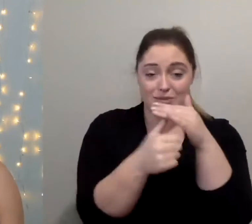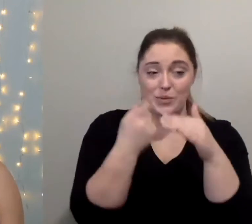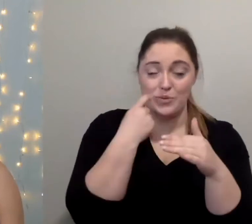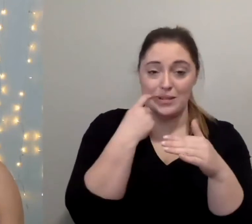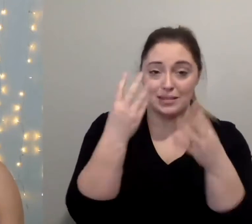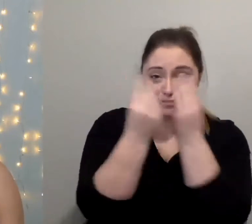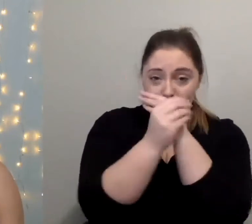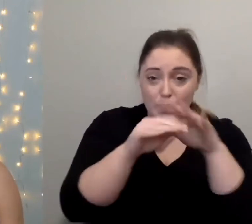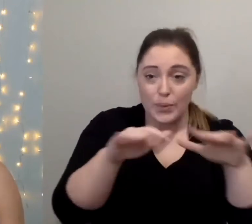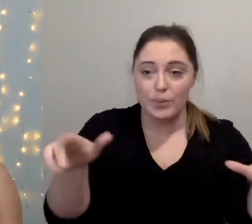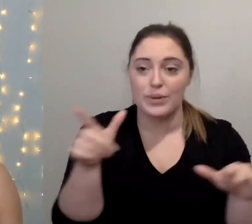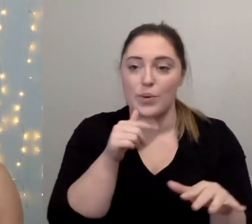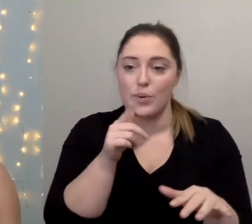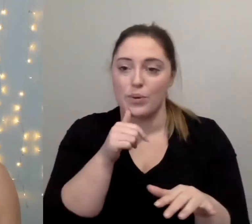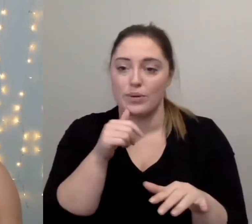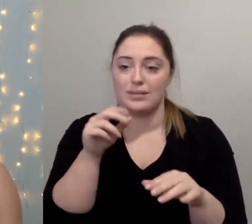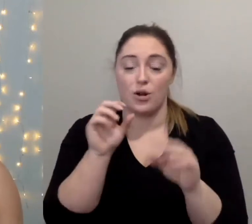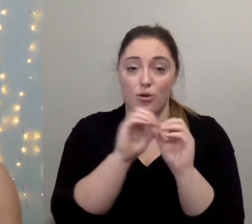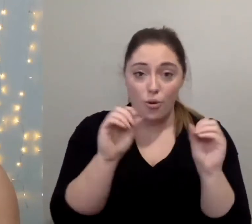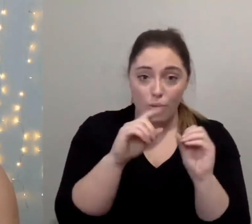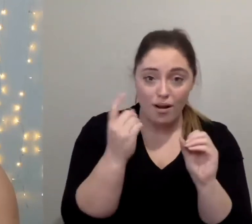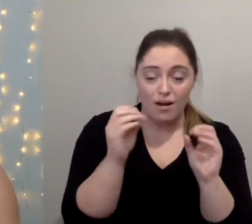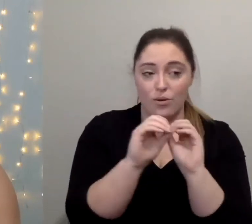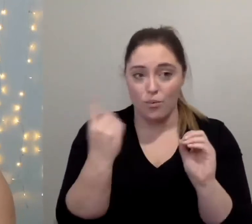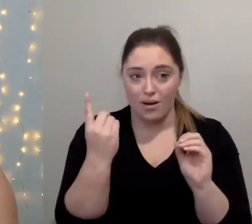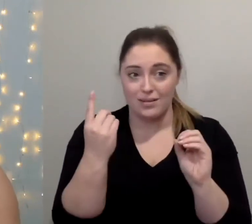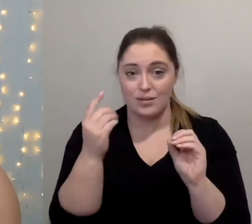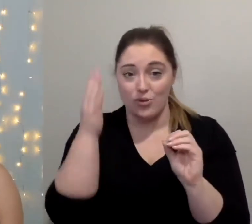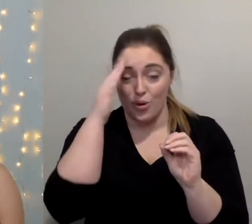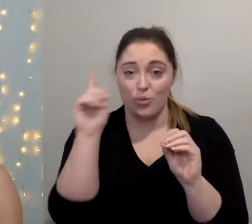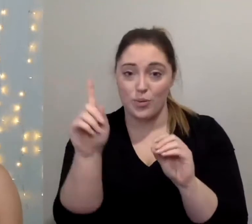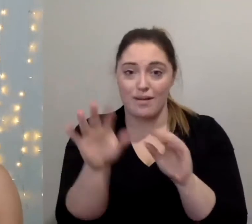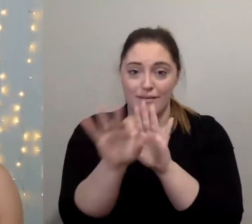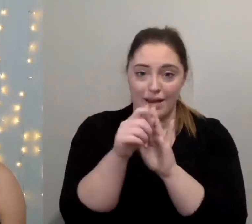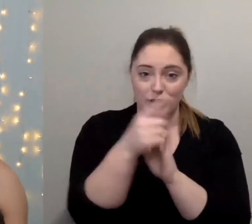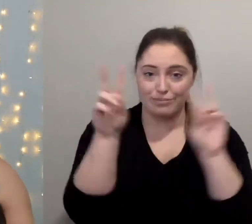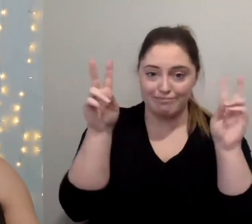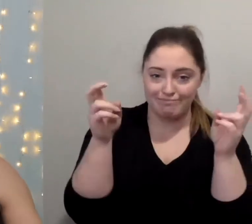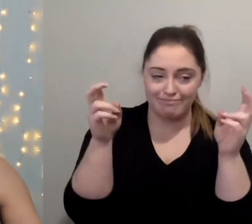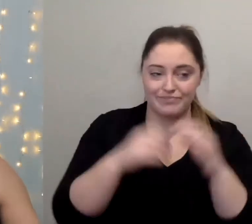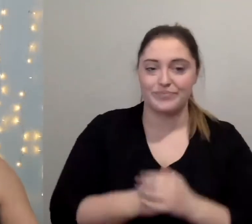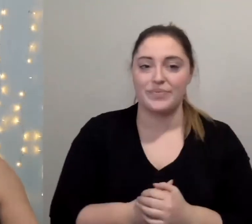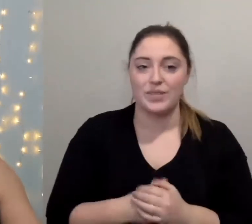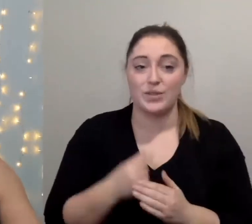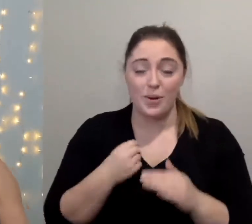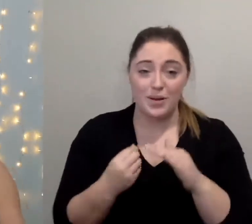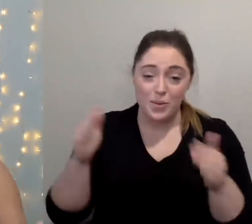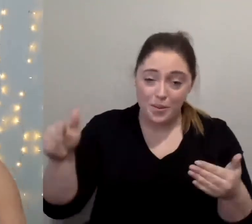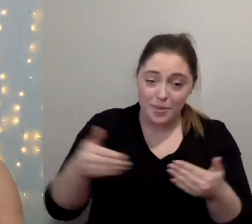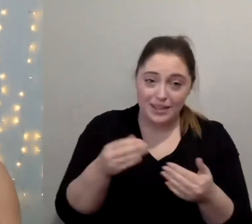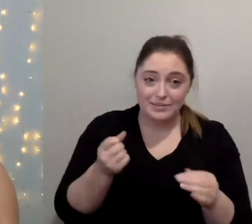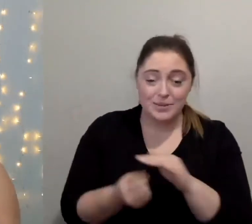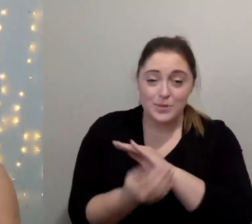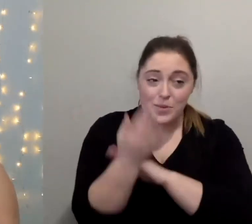slow spirit and their song star stuff and we hope that you enjoy this music this morning just feel the music in your